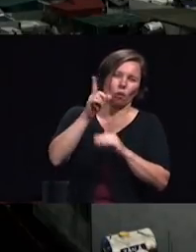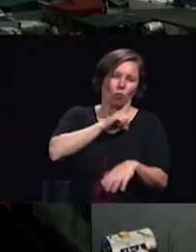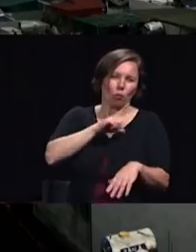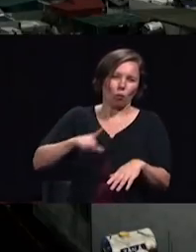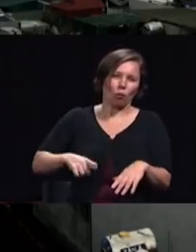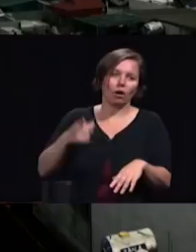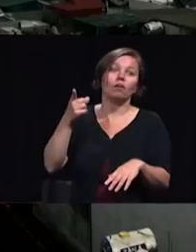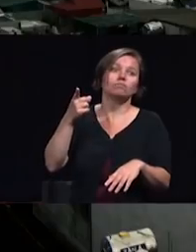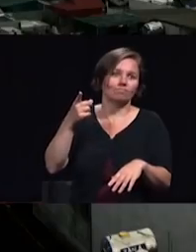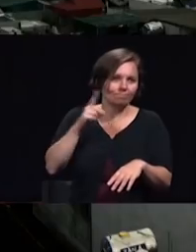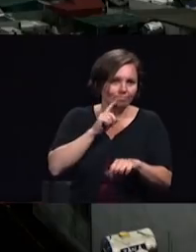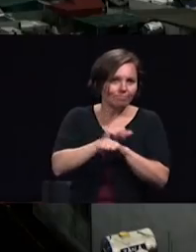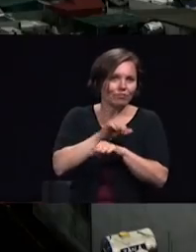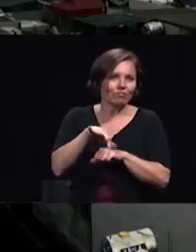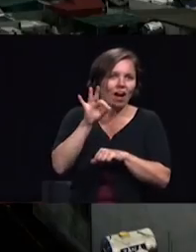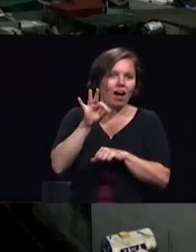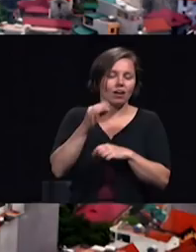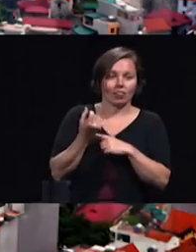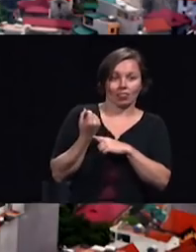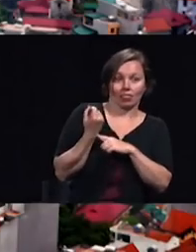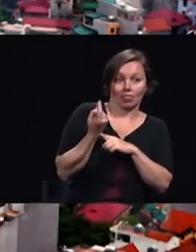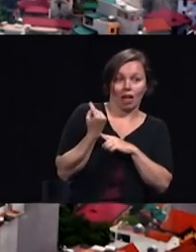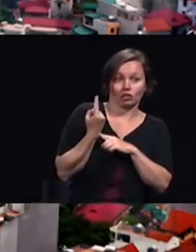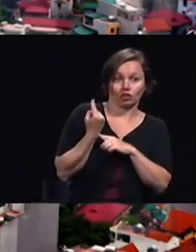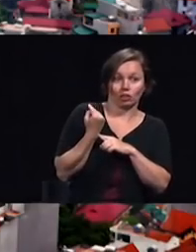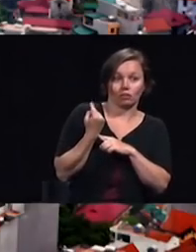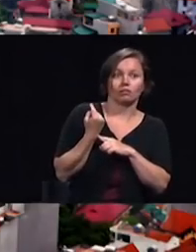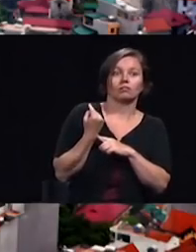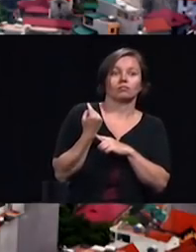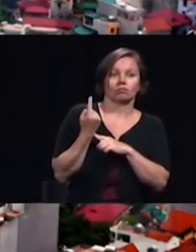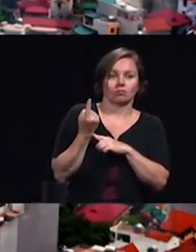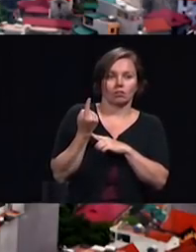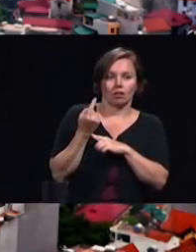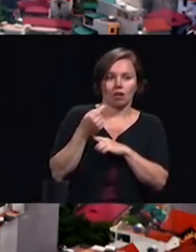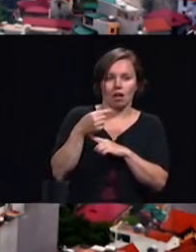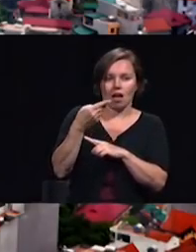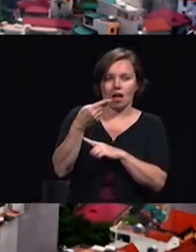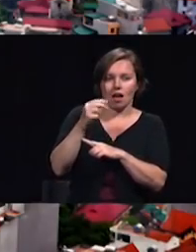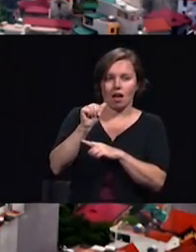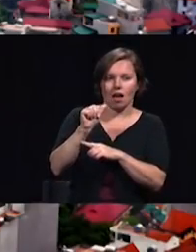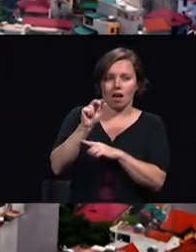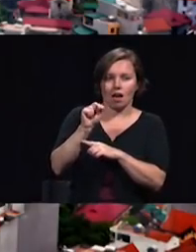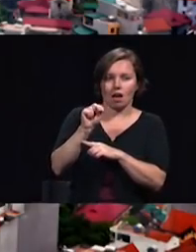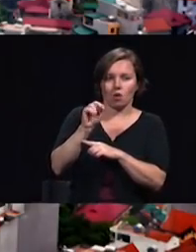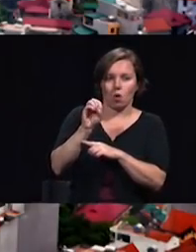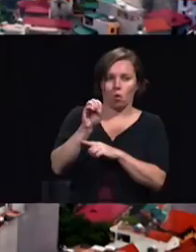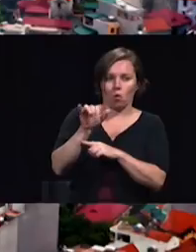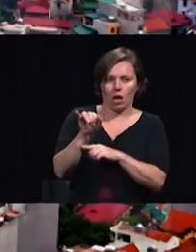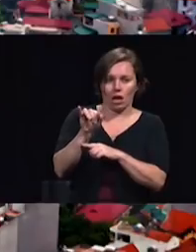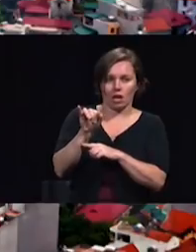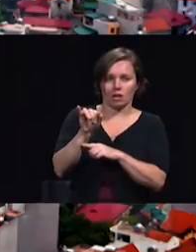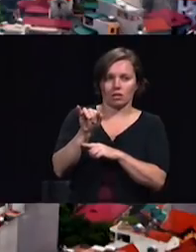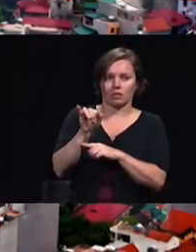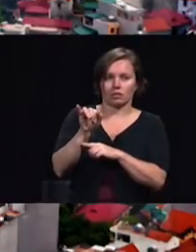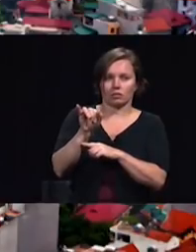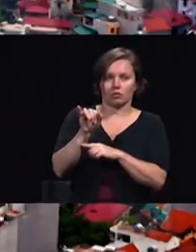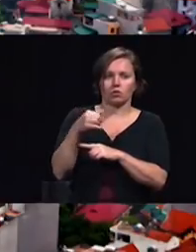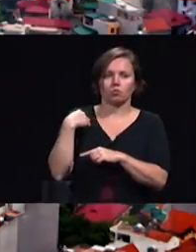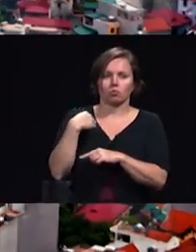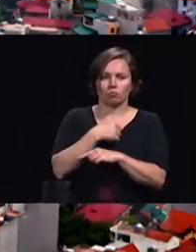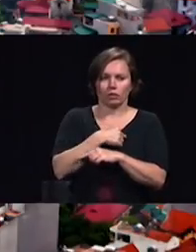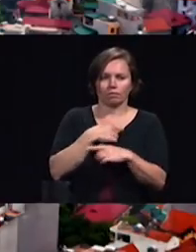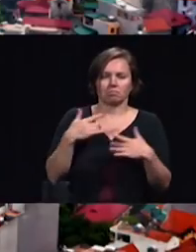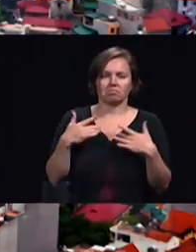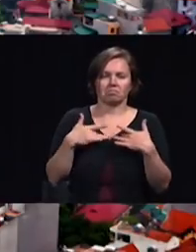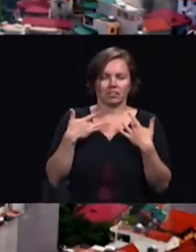last October we arrived in Hanoi to look at three more properties we were discouraged because all of them were expensive